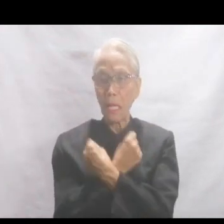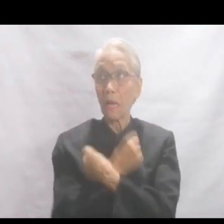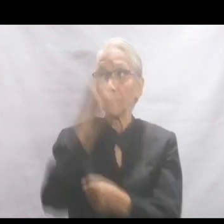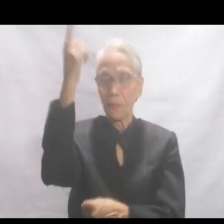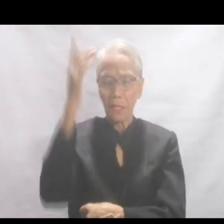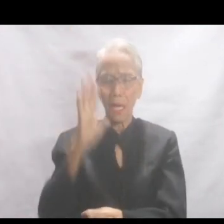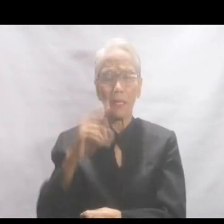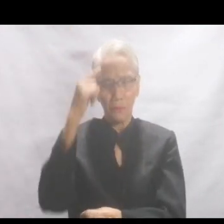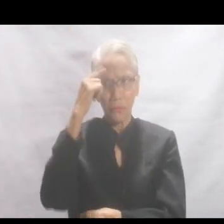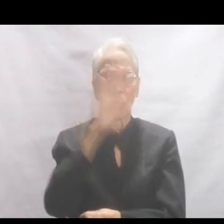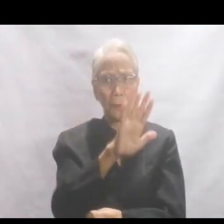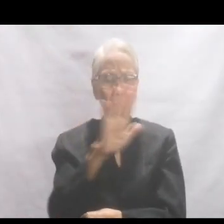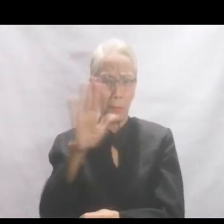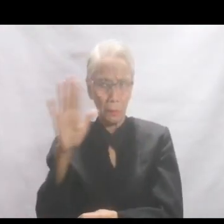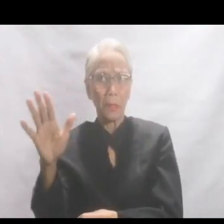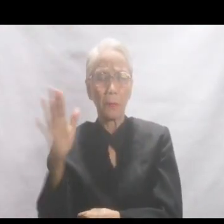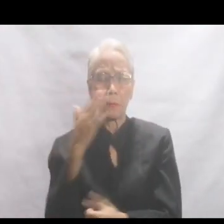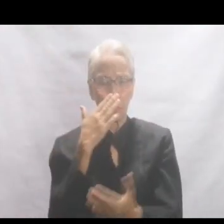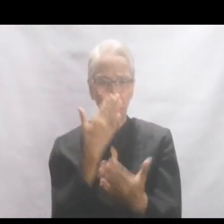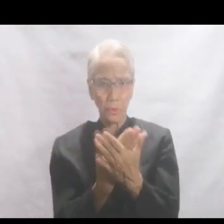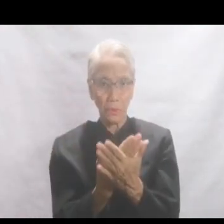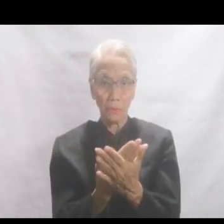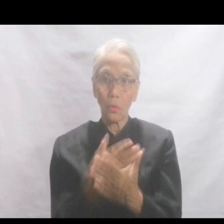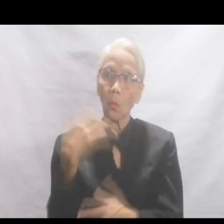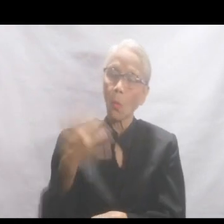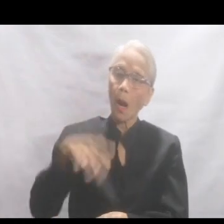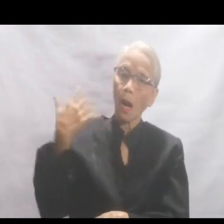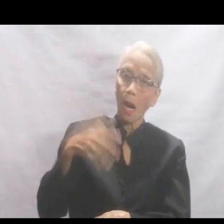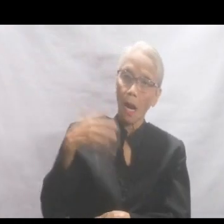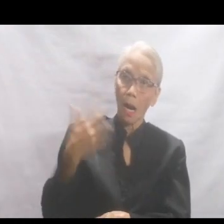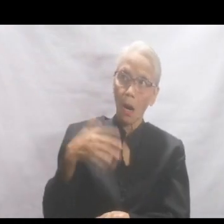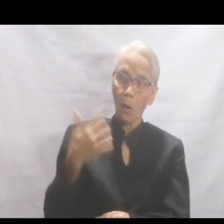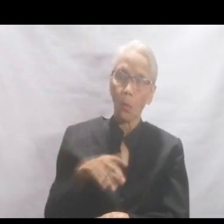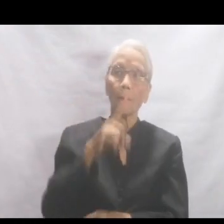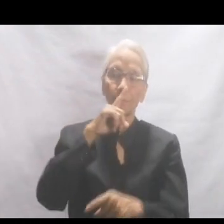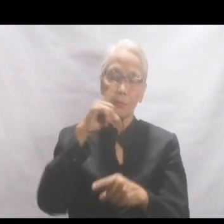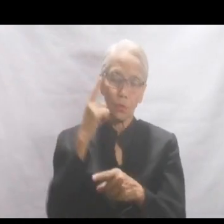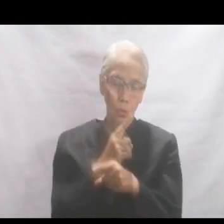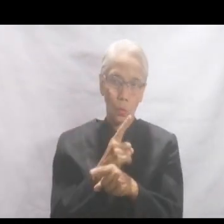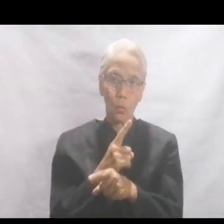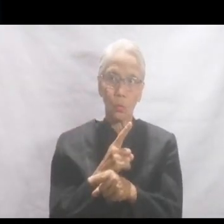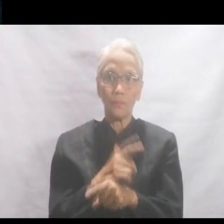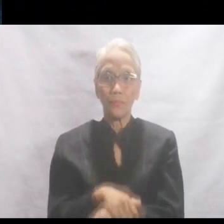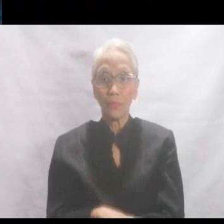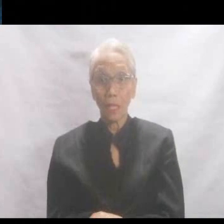God for their own advantage. Wow! Piercingly true!